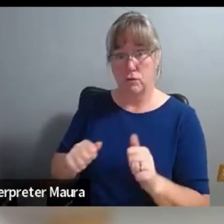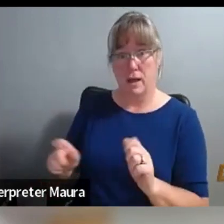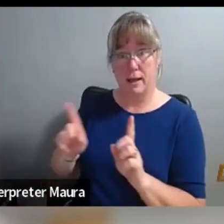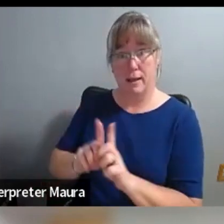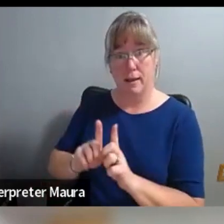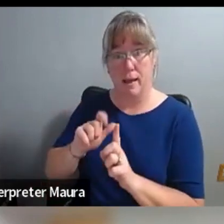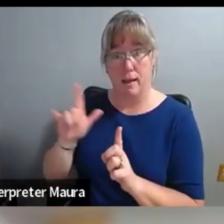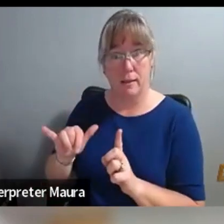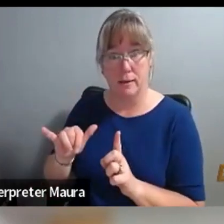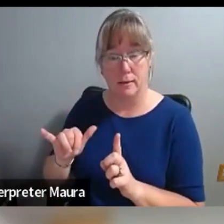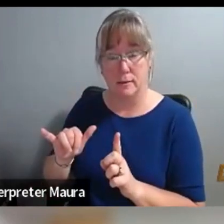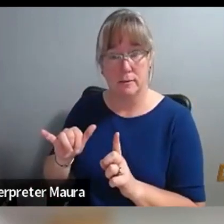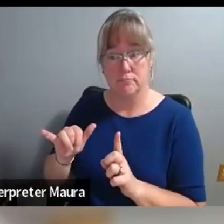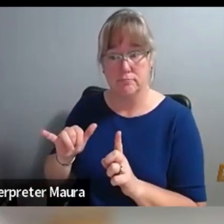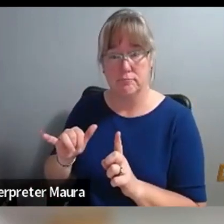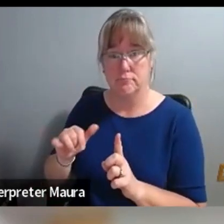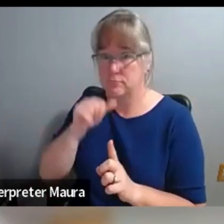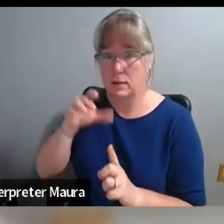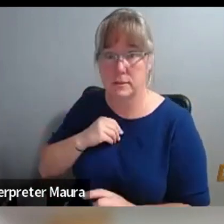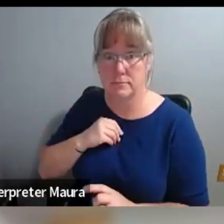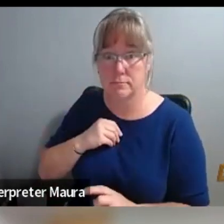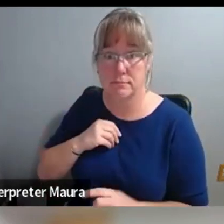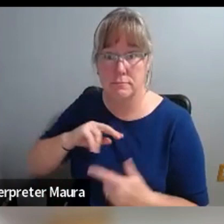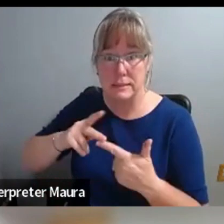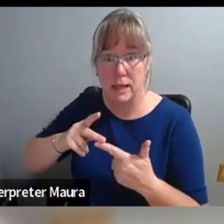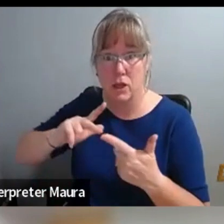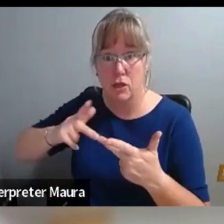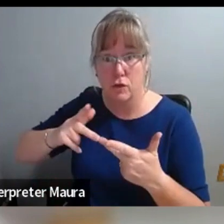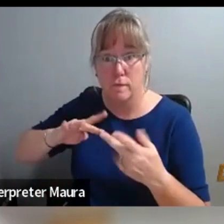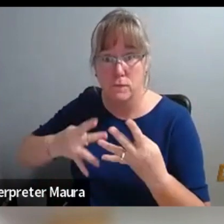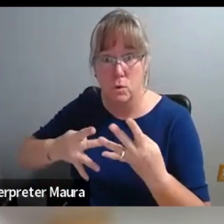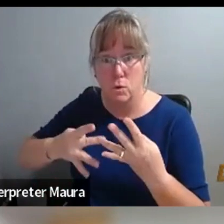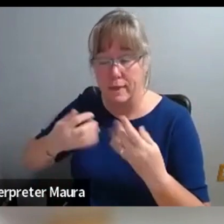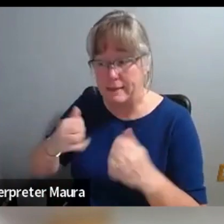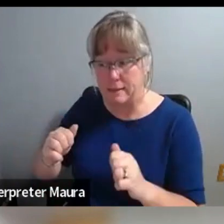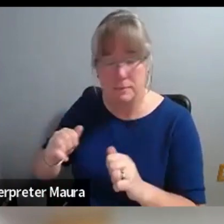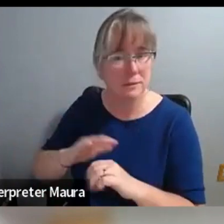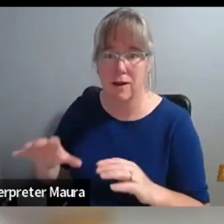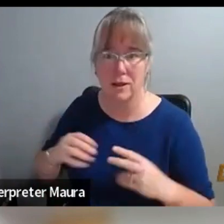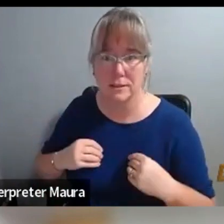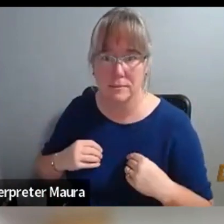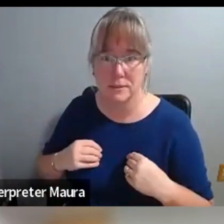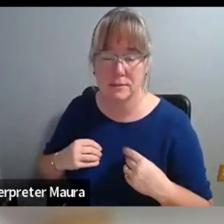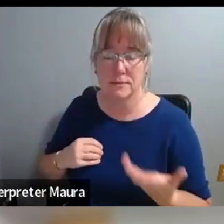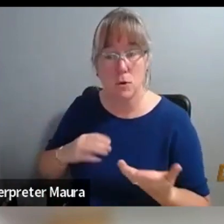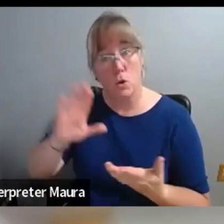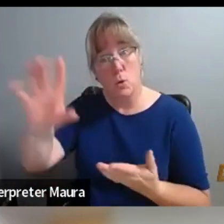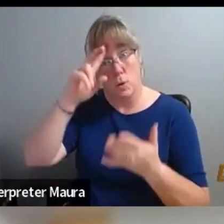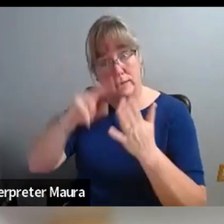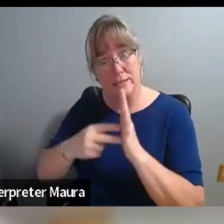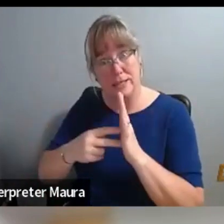or your second or third attempt might not be accepted, um, that your intentions may be